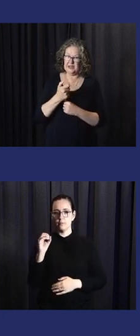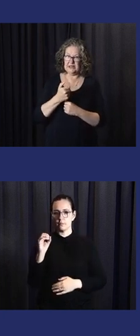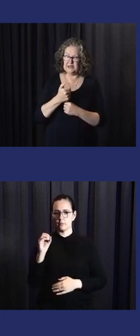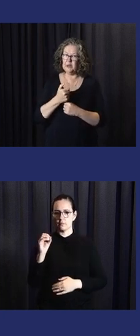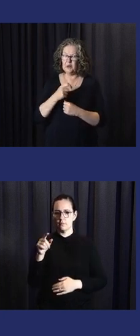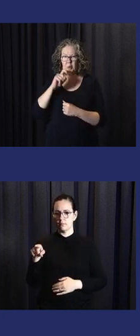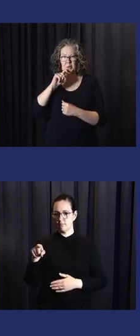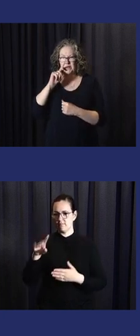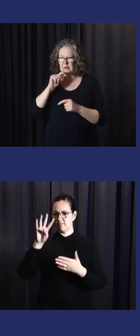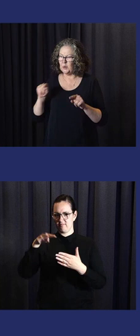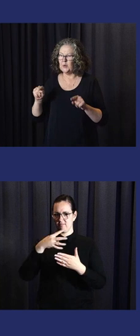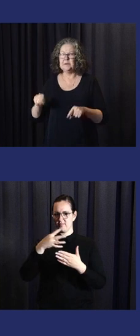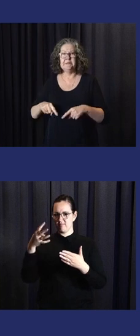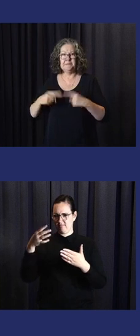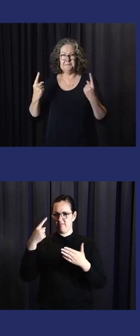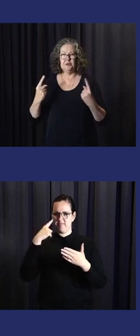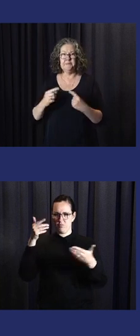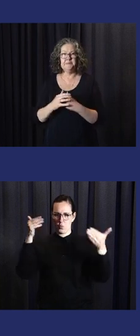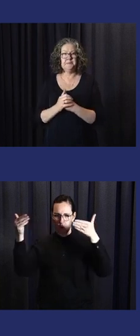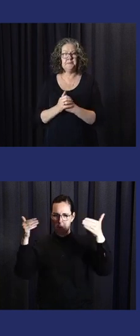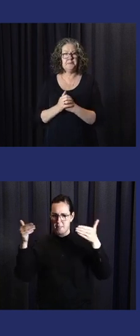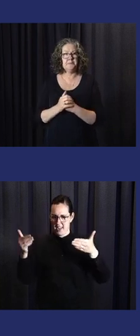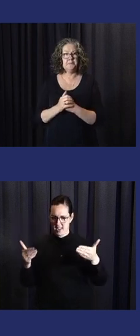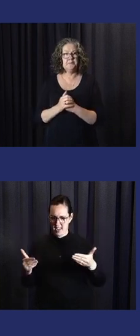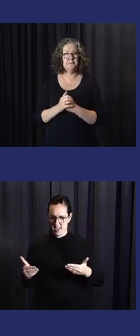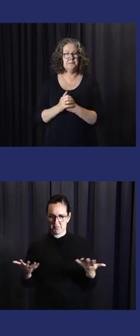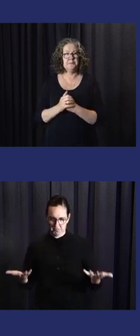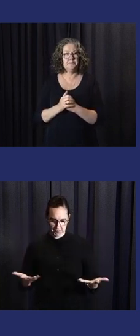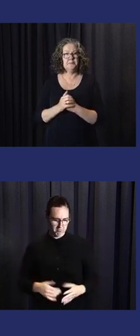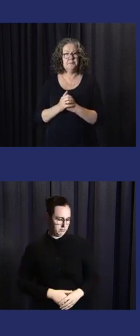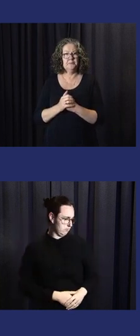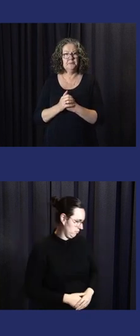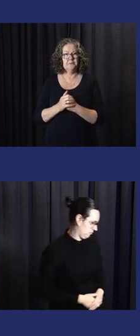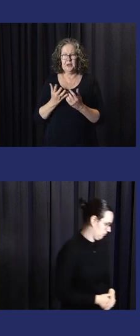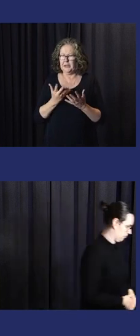2015 and 2016.